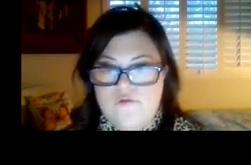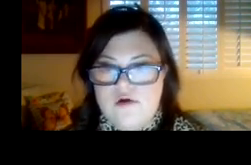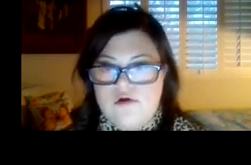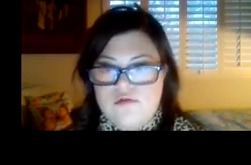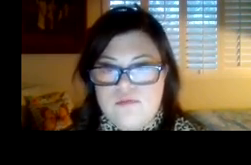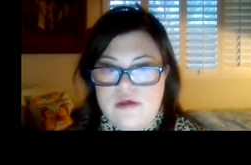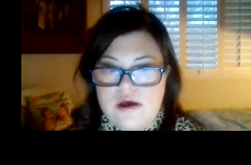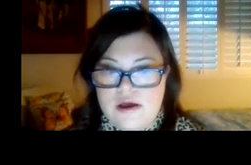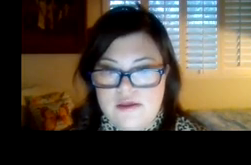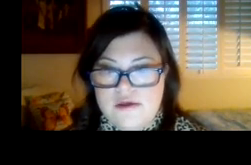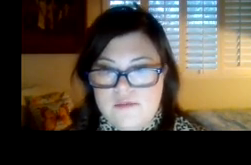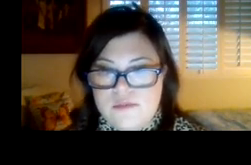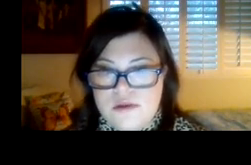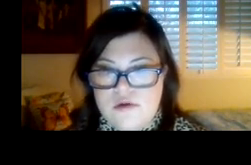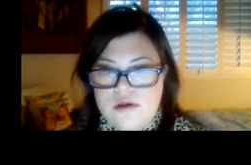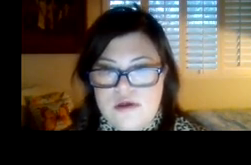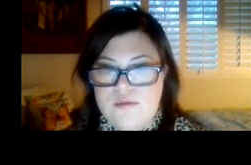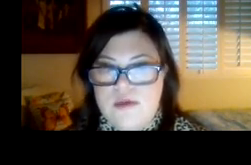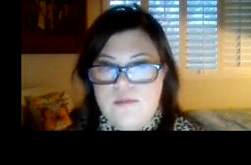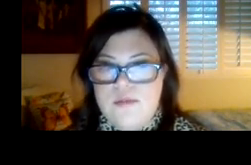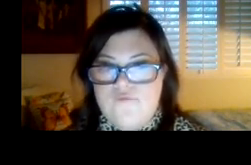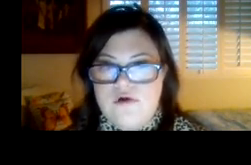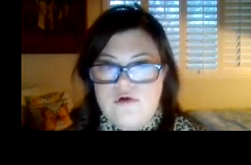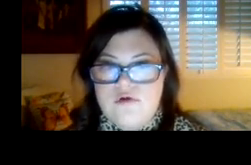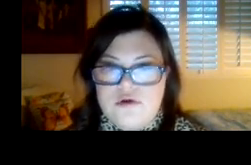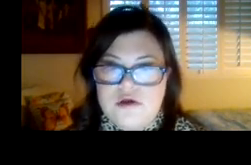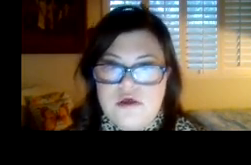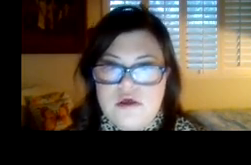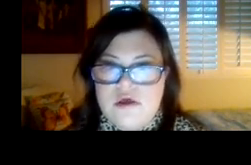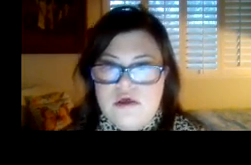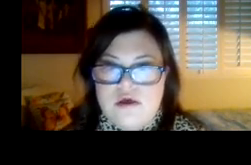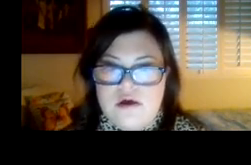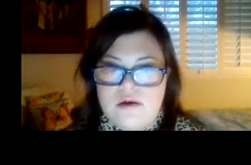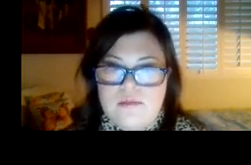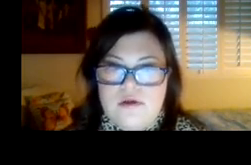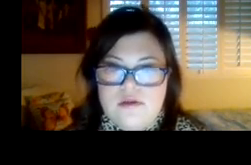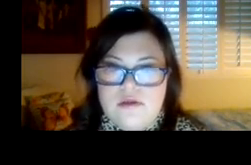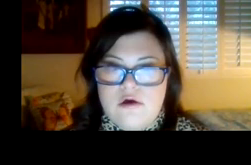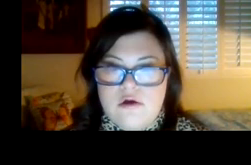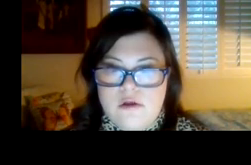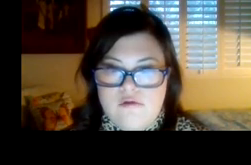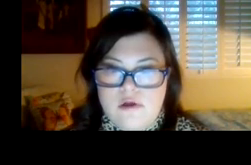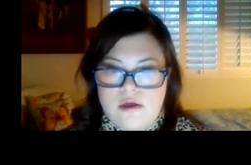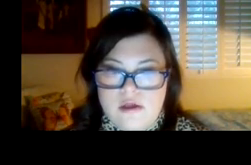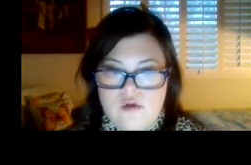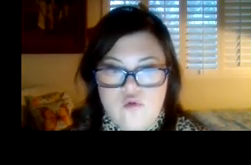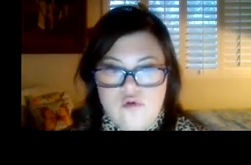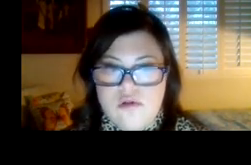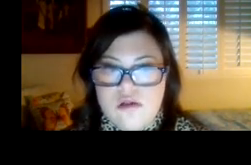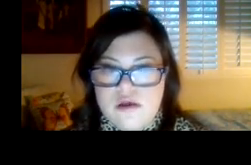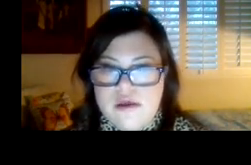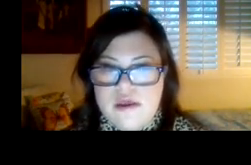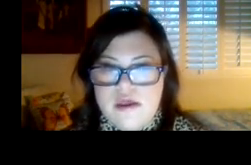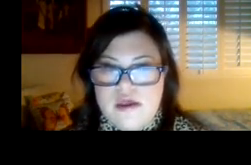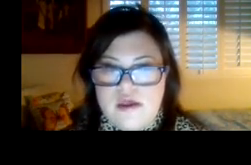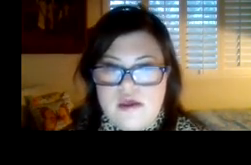made me feel exhausted. It made me feel, um, not comfortable in school.